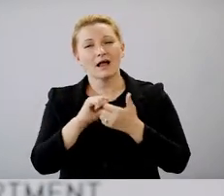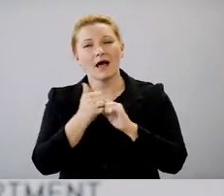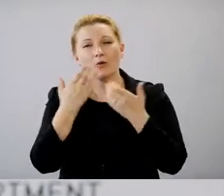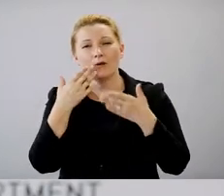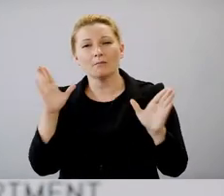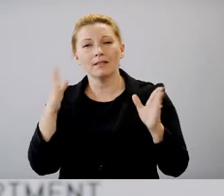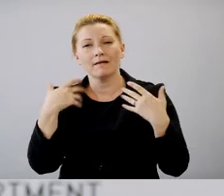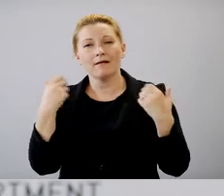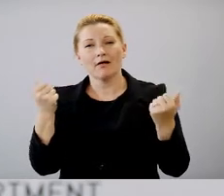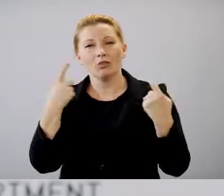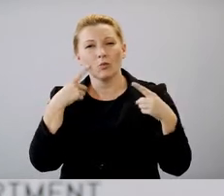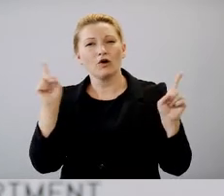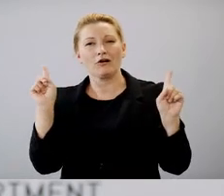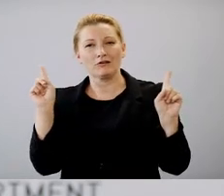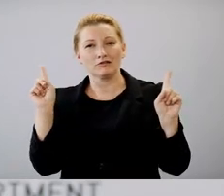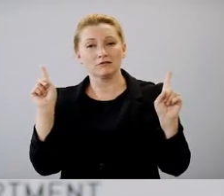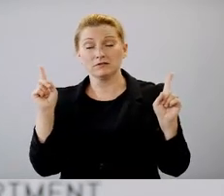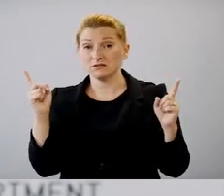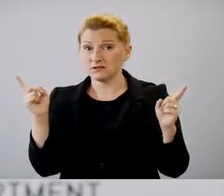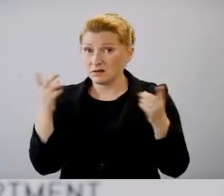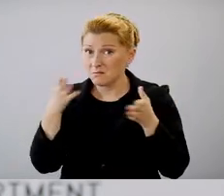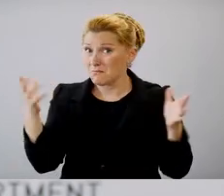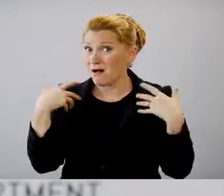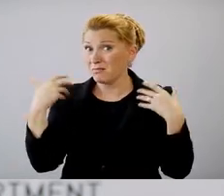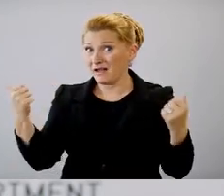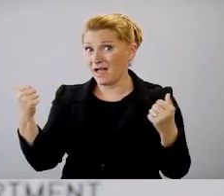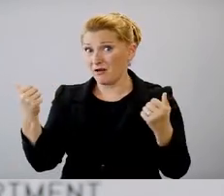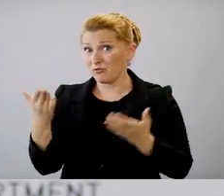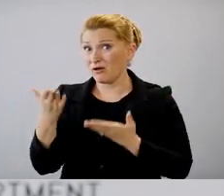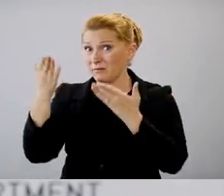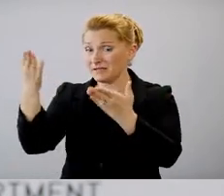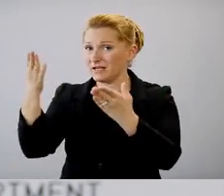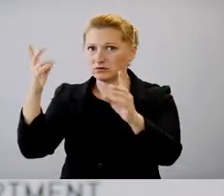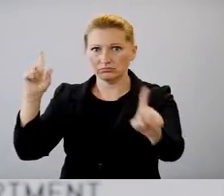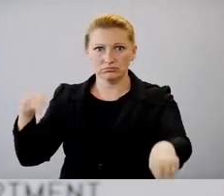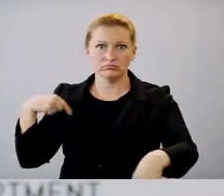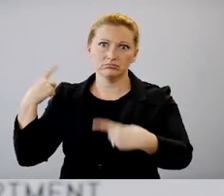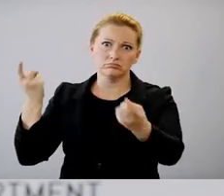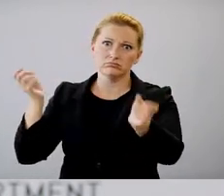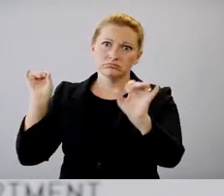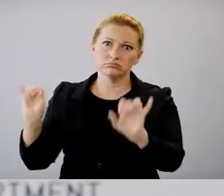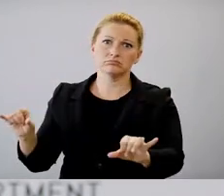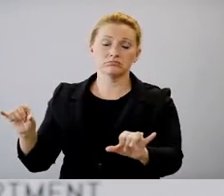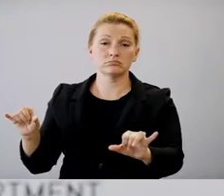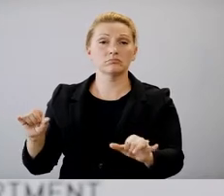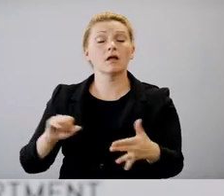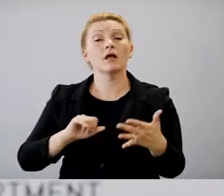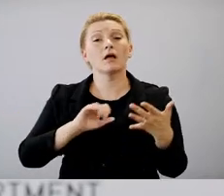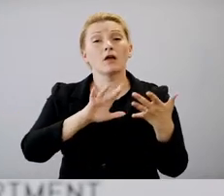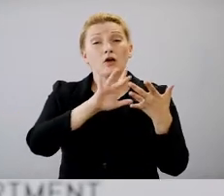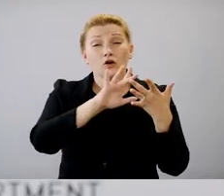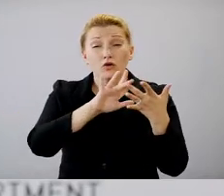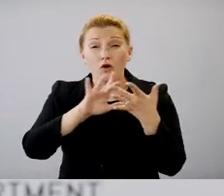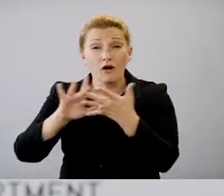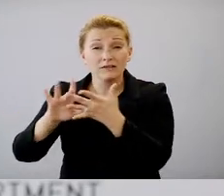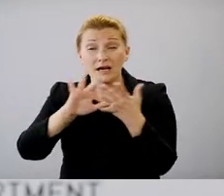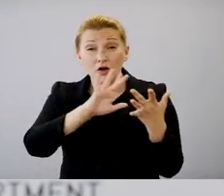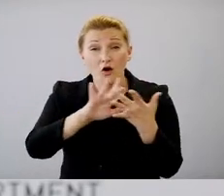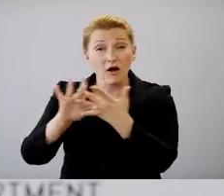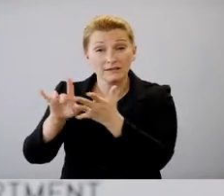um, has remained unchanged. So contact tracing with isolation and quarantine is still a tool that our public health